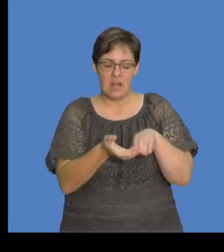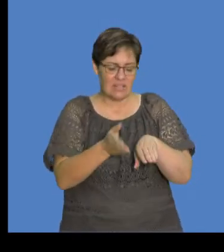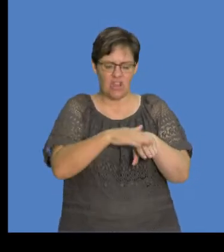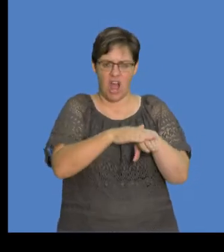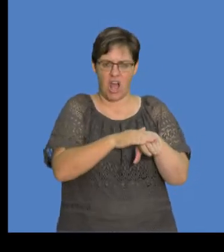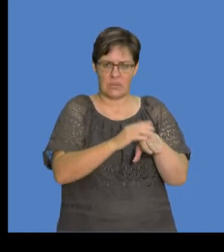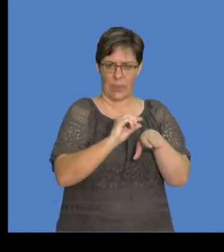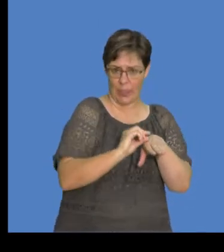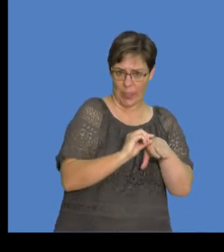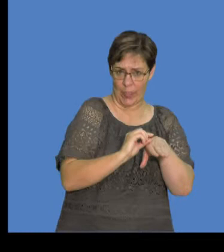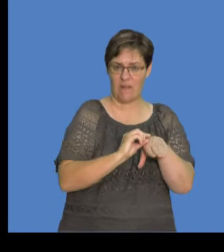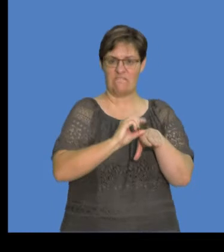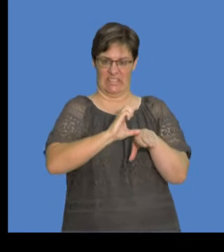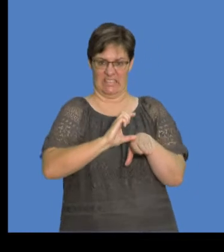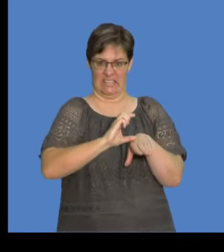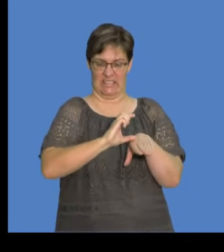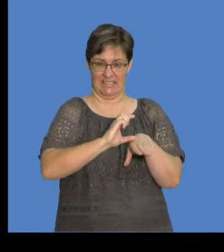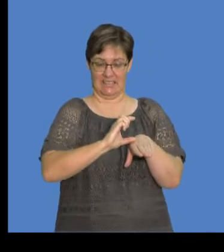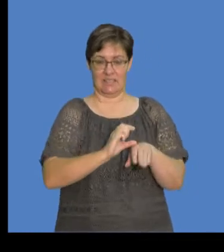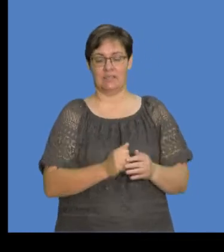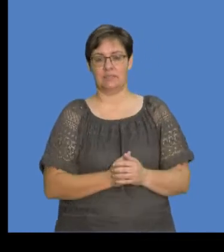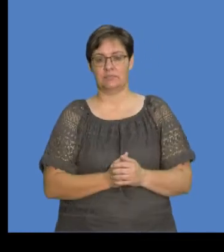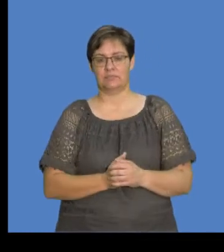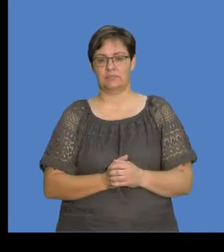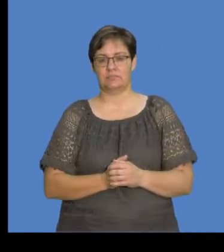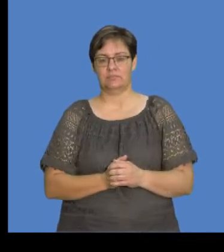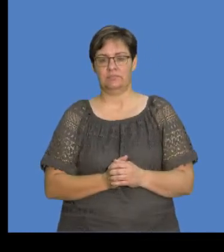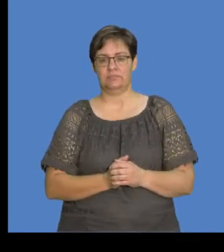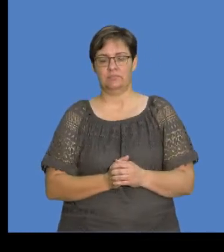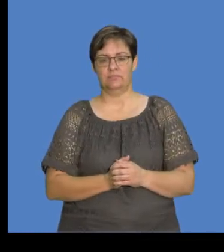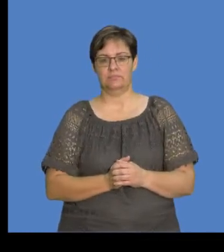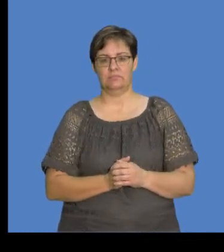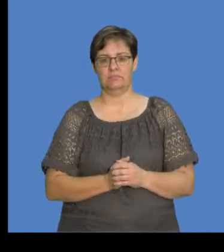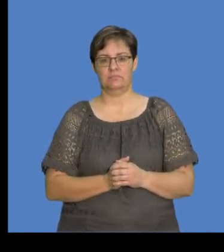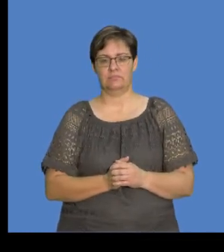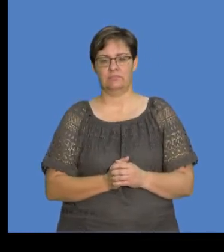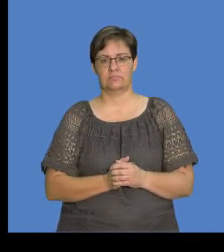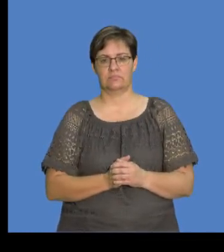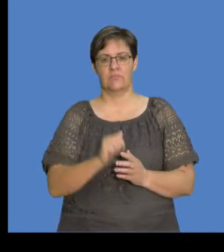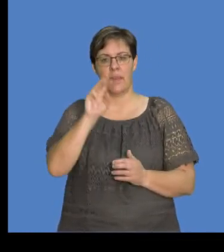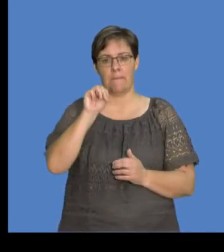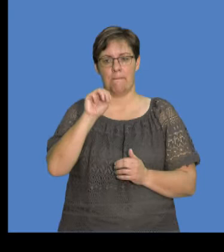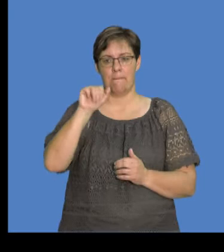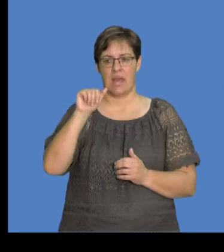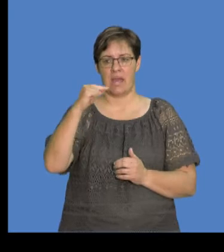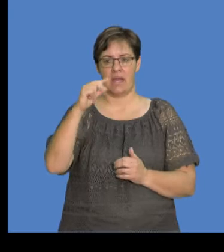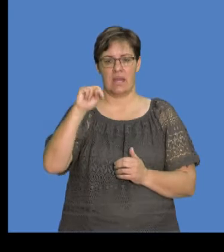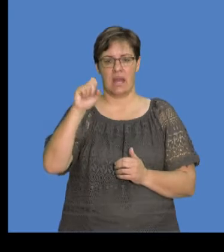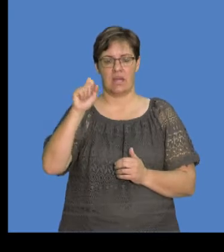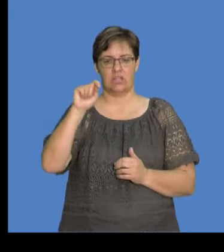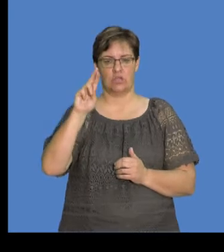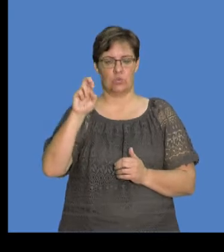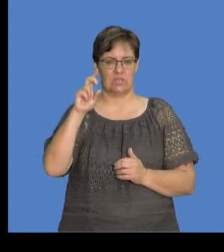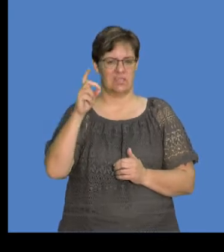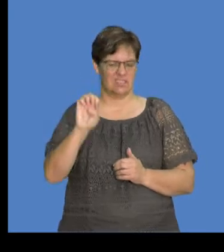okay, magnitude which is the size, okay. Okay, so the word magnitude will be alternatively